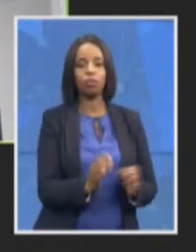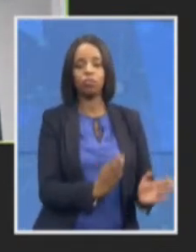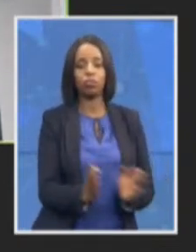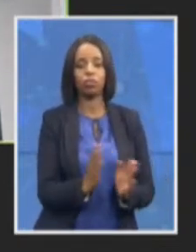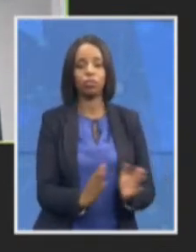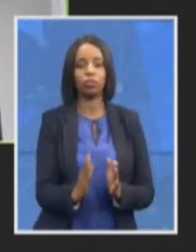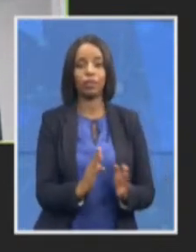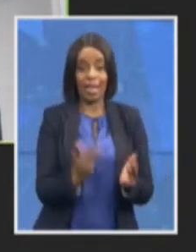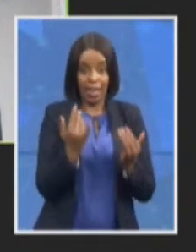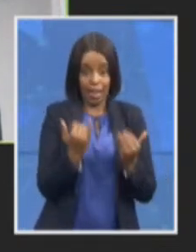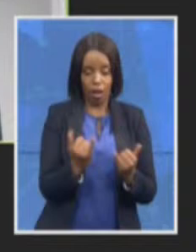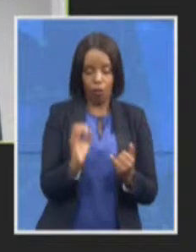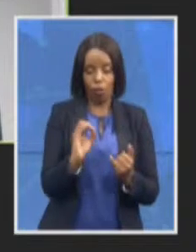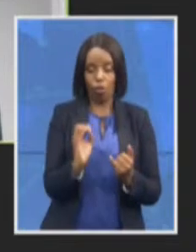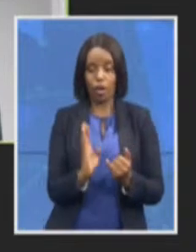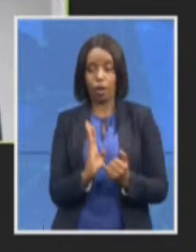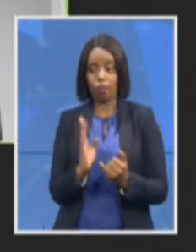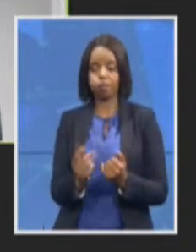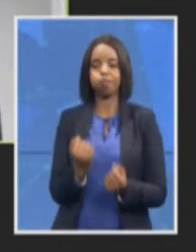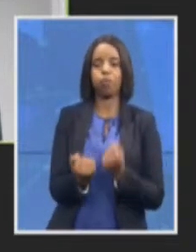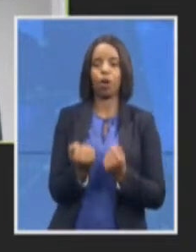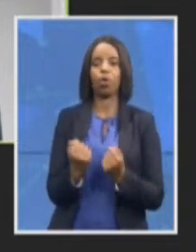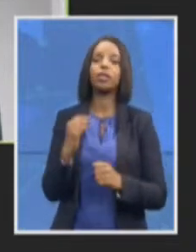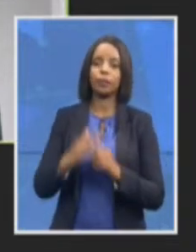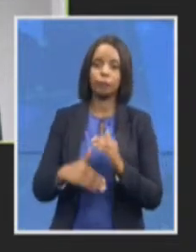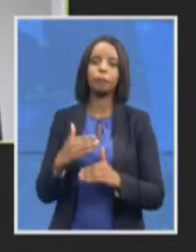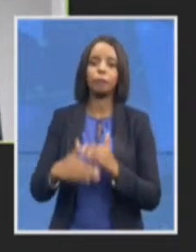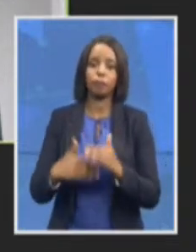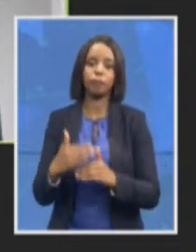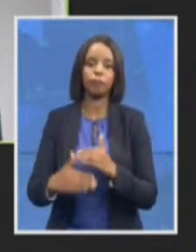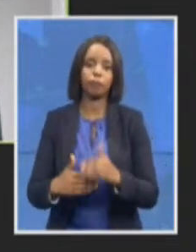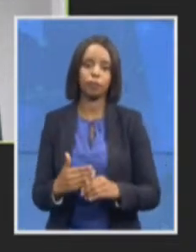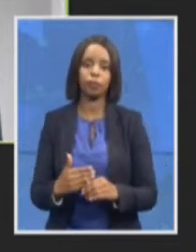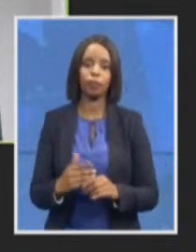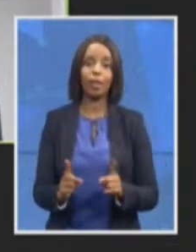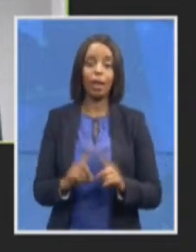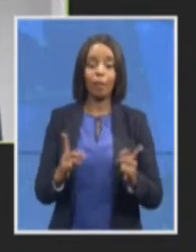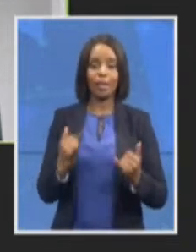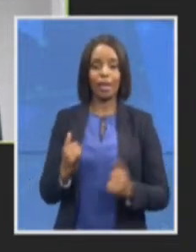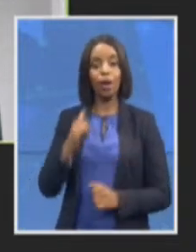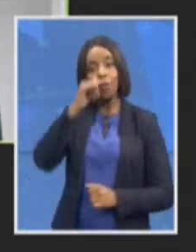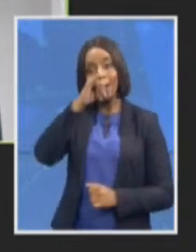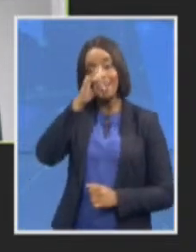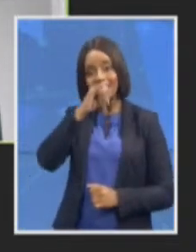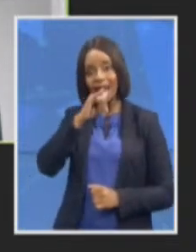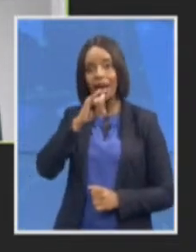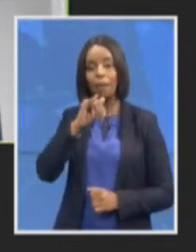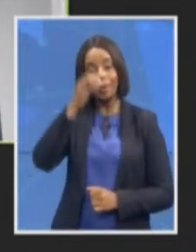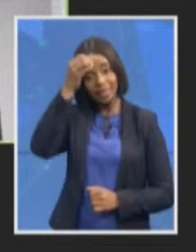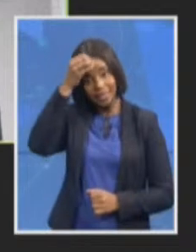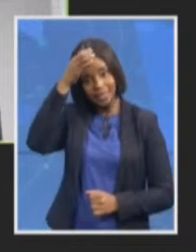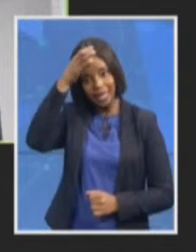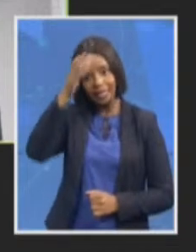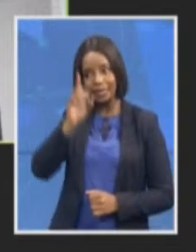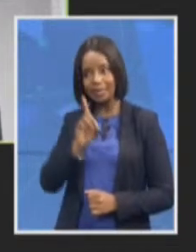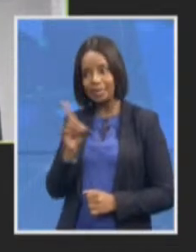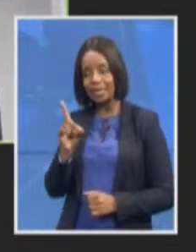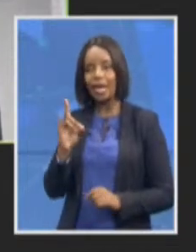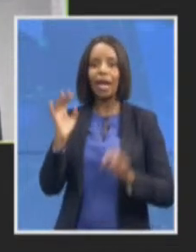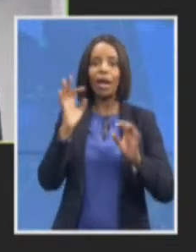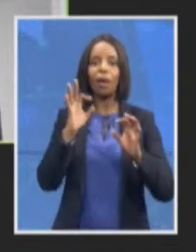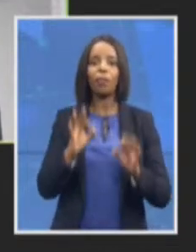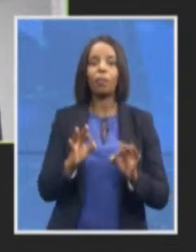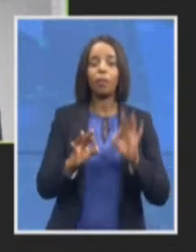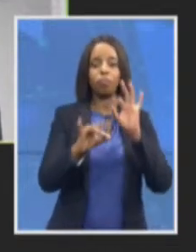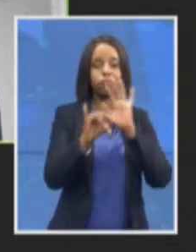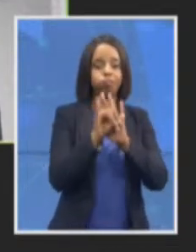without good crime intelligence and properly identified project-driven investigations we